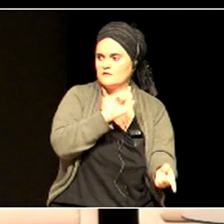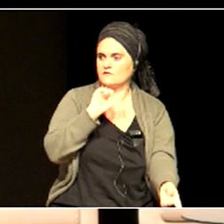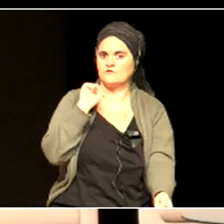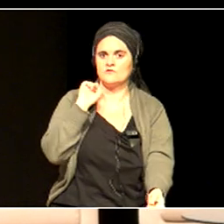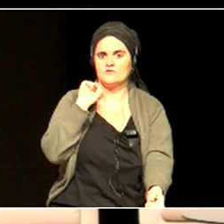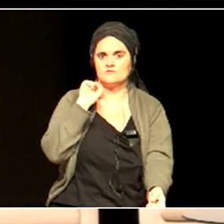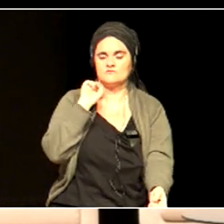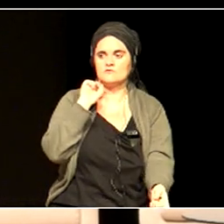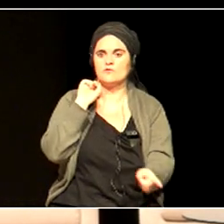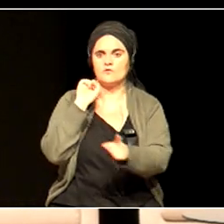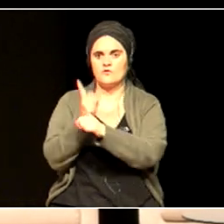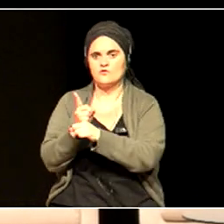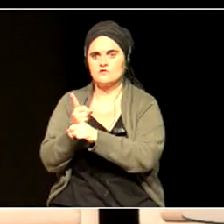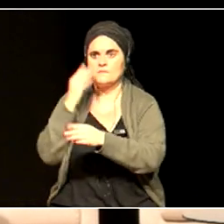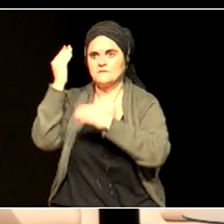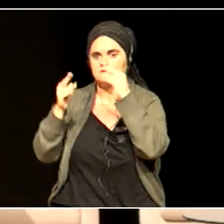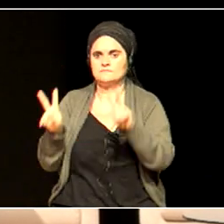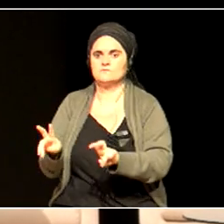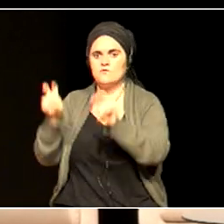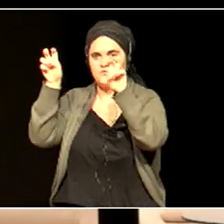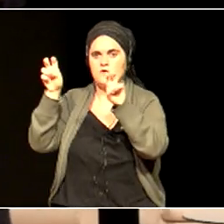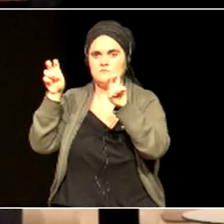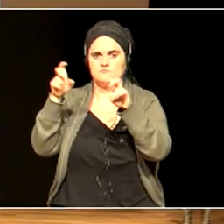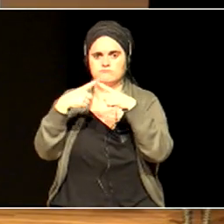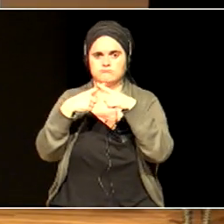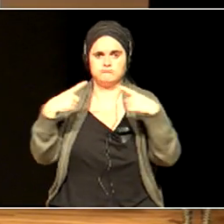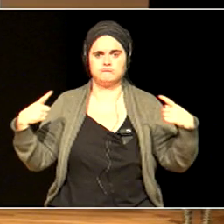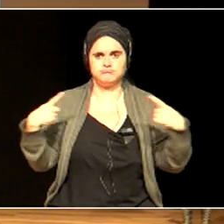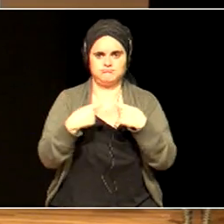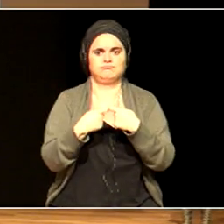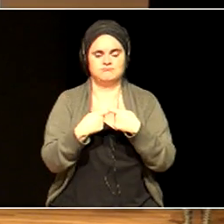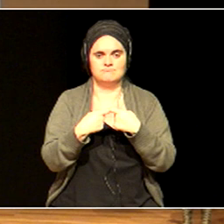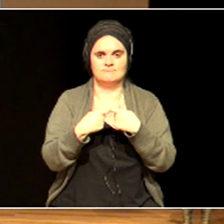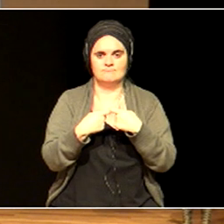the climate.